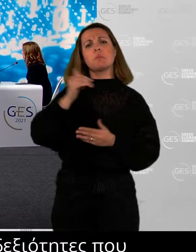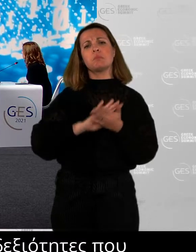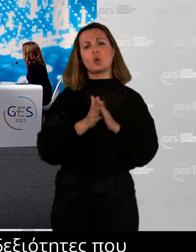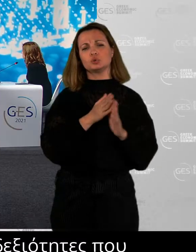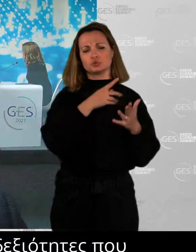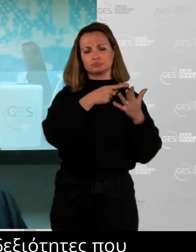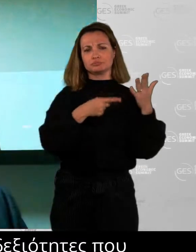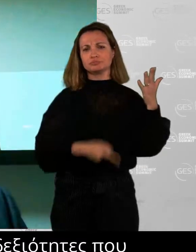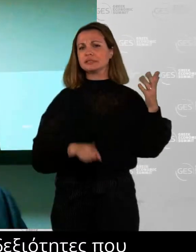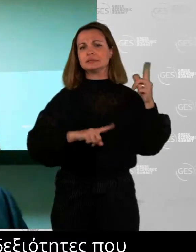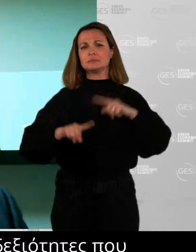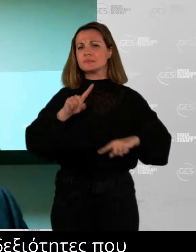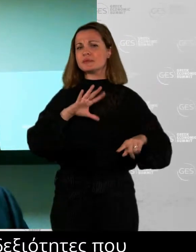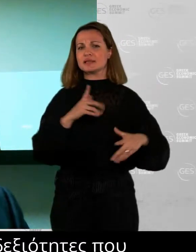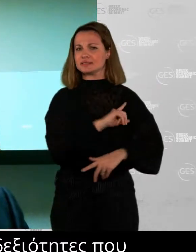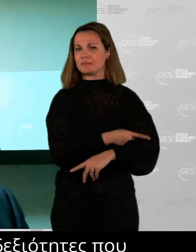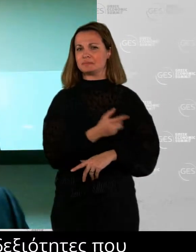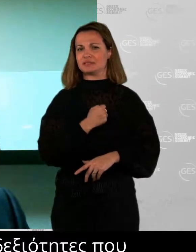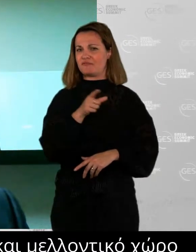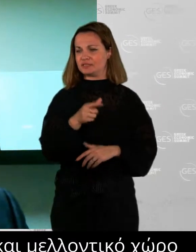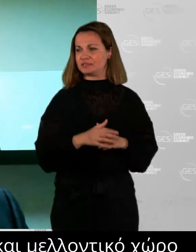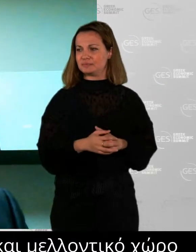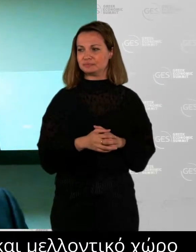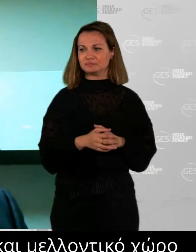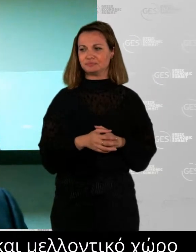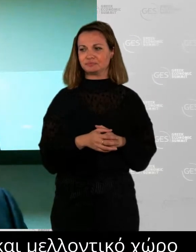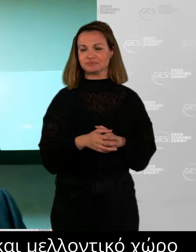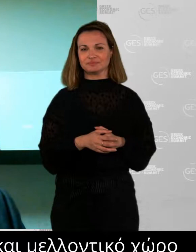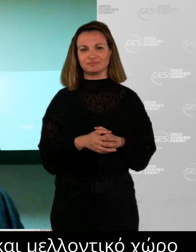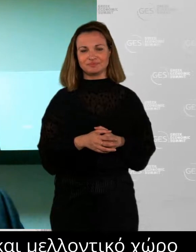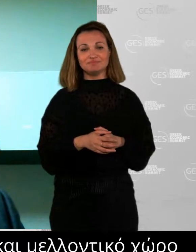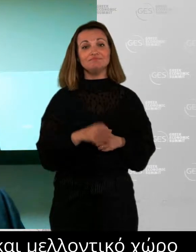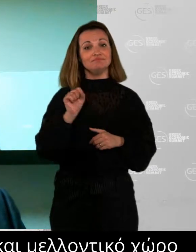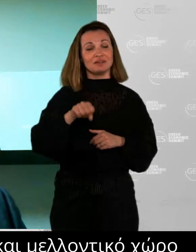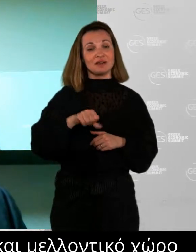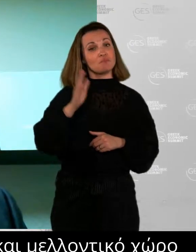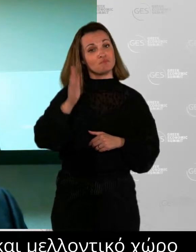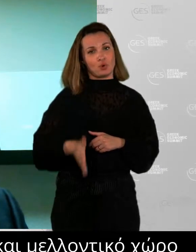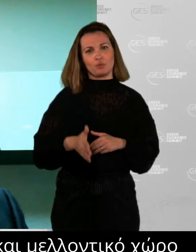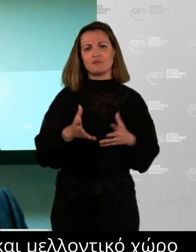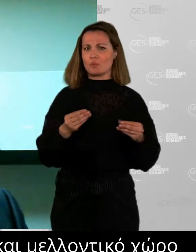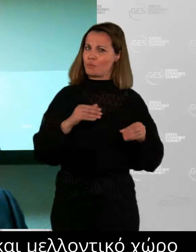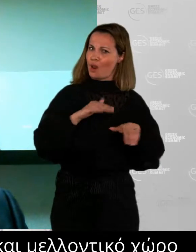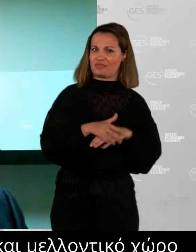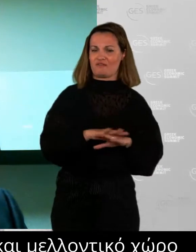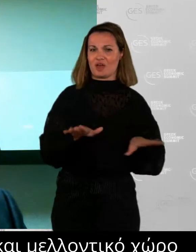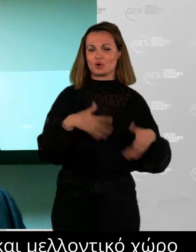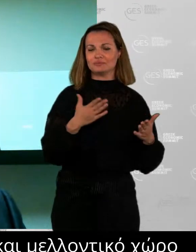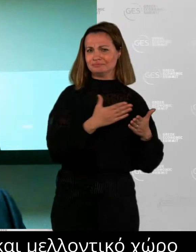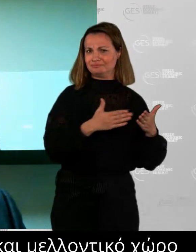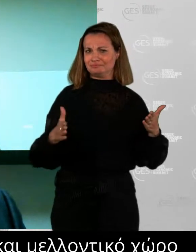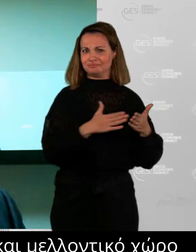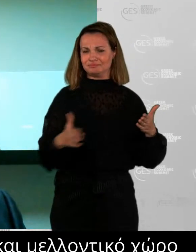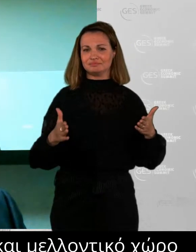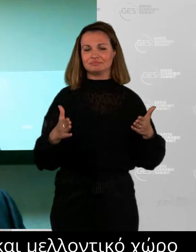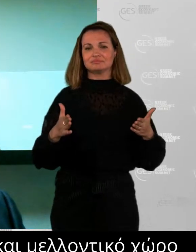Sure. So it's interesting. We found in the course of the pandemic that those organizations that understood